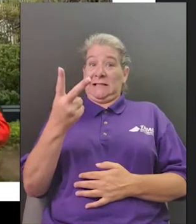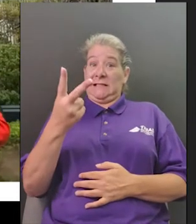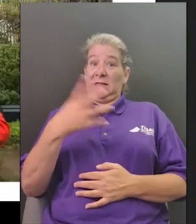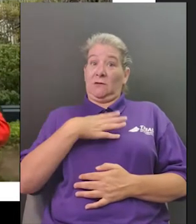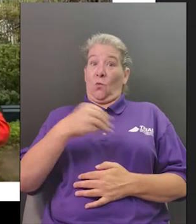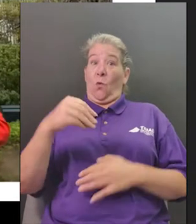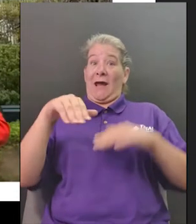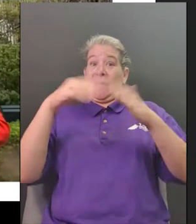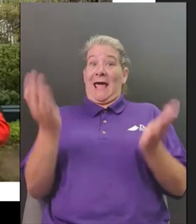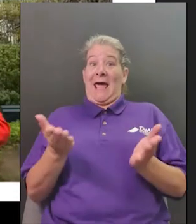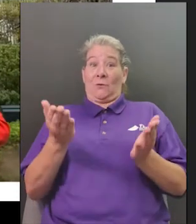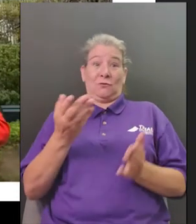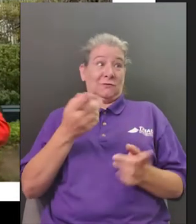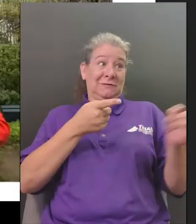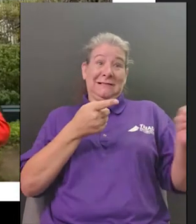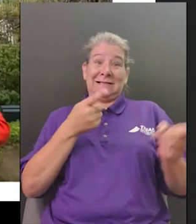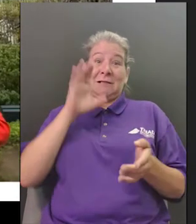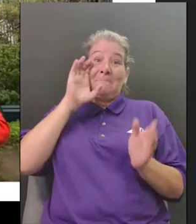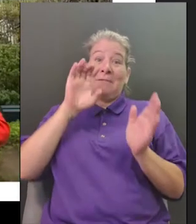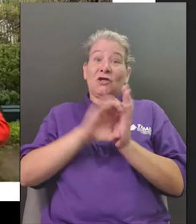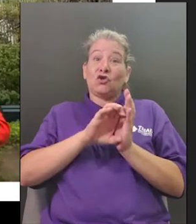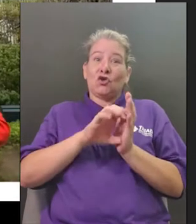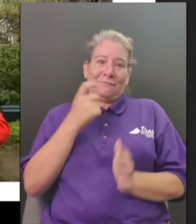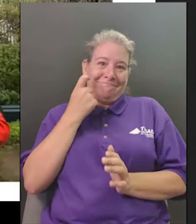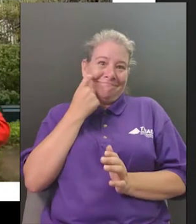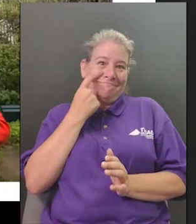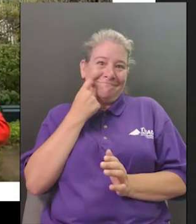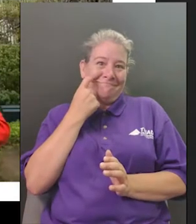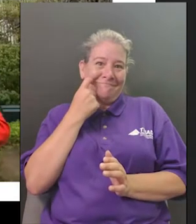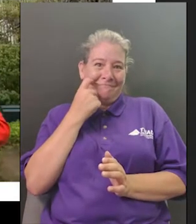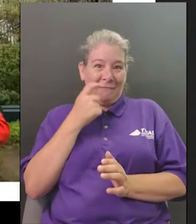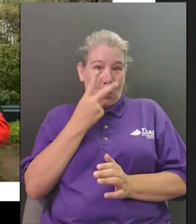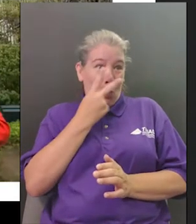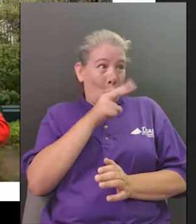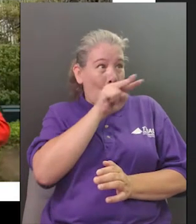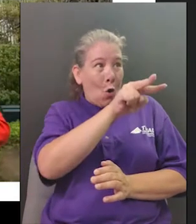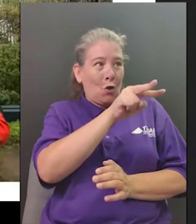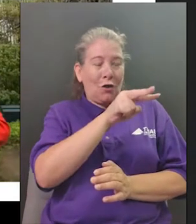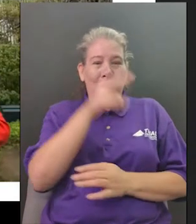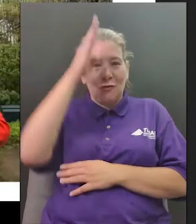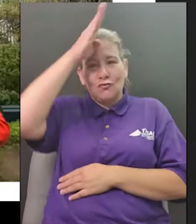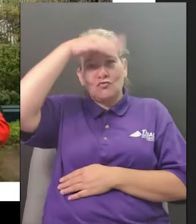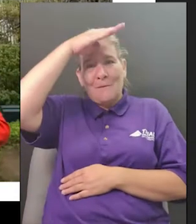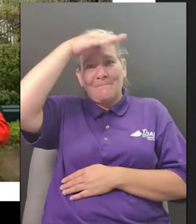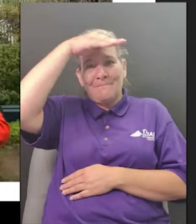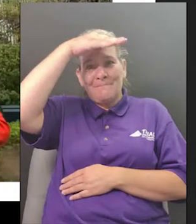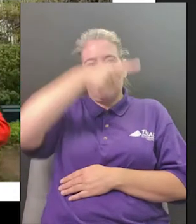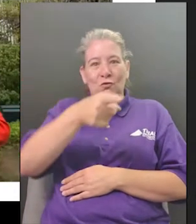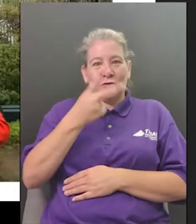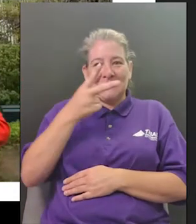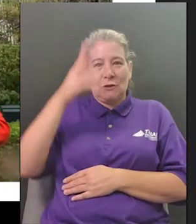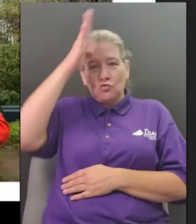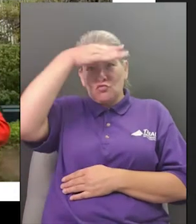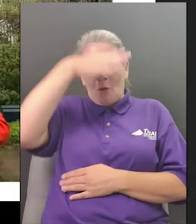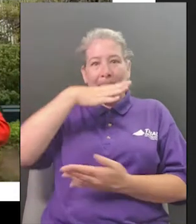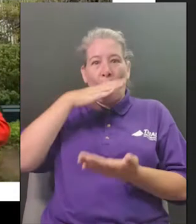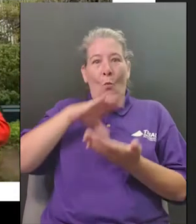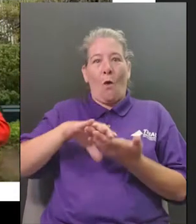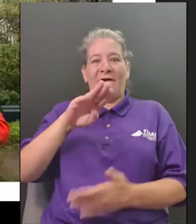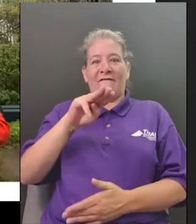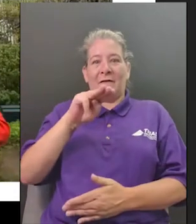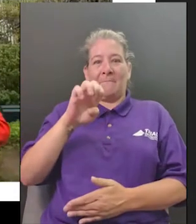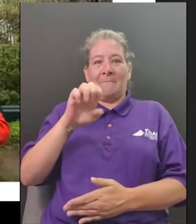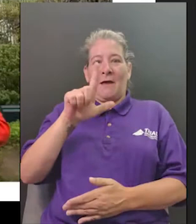celebrate and i did mention that we have a craft activity tonight so i'm going to send you a little